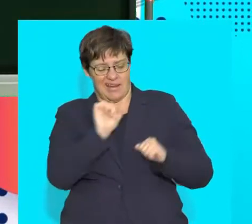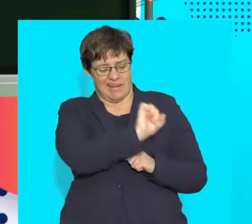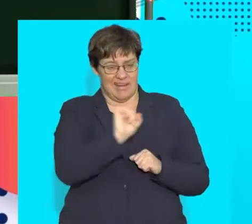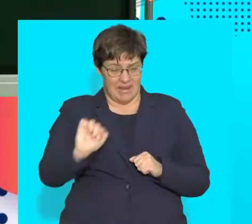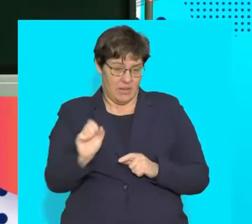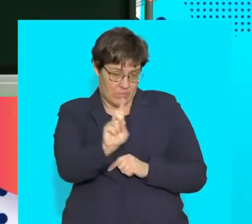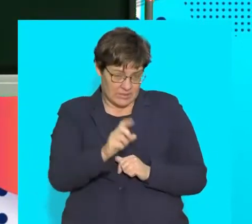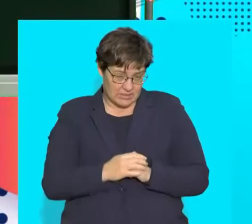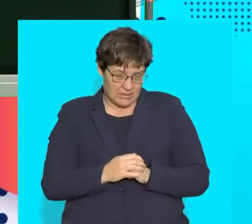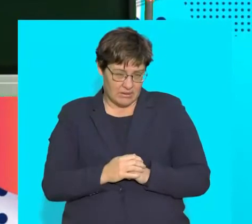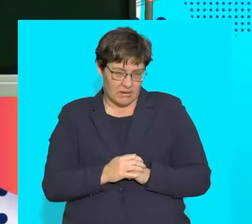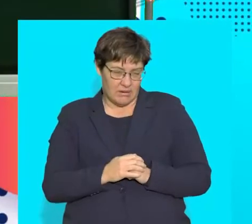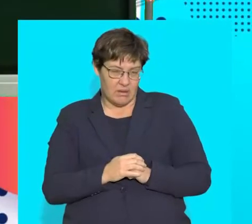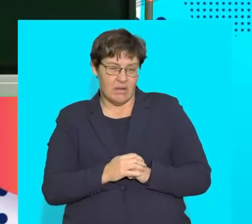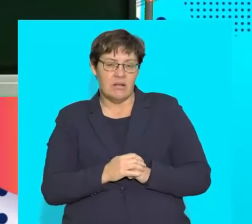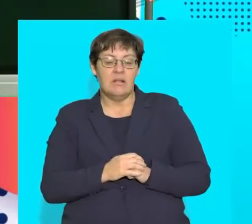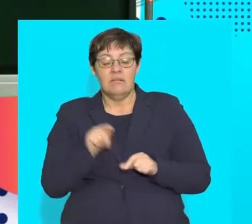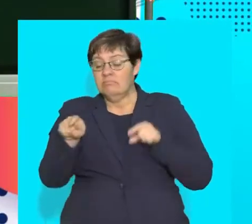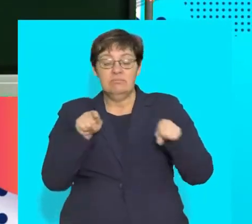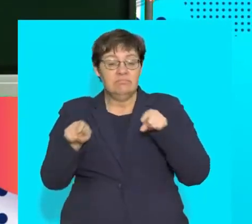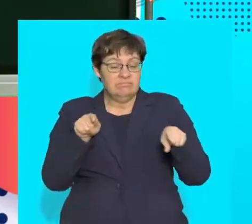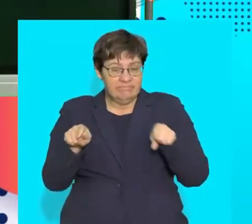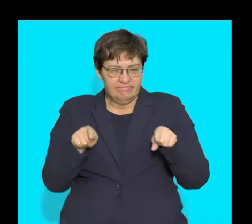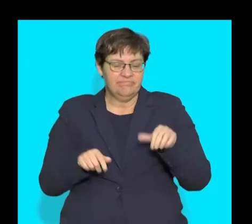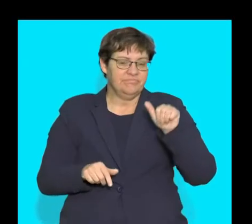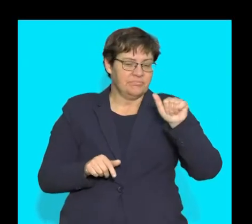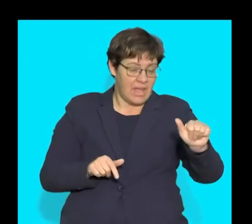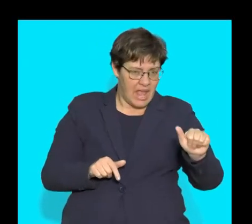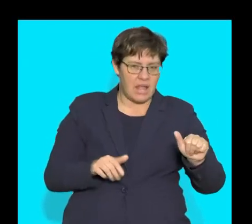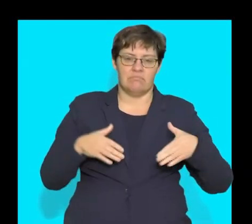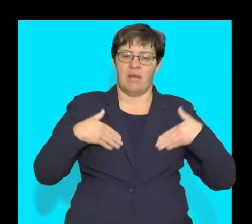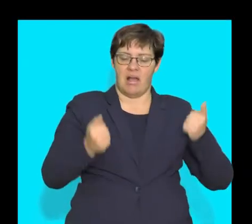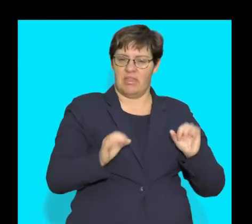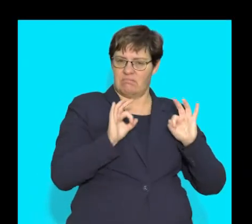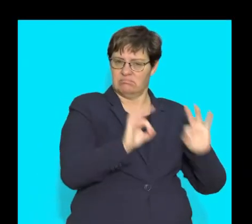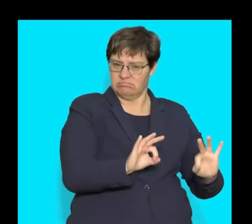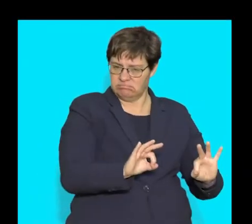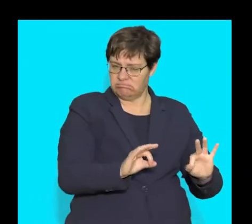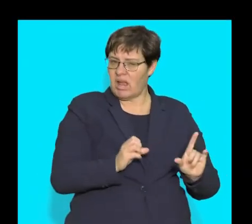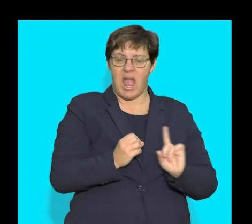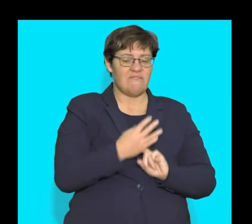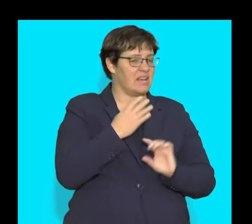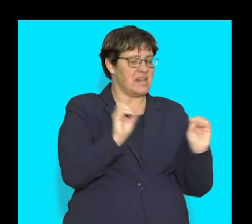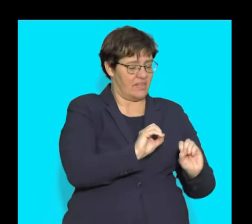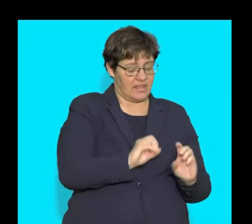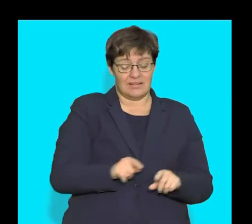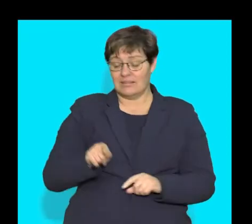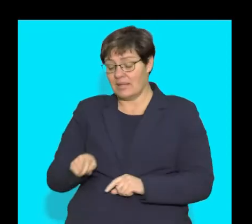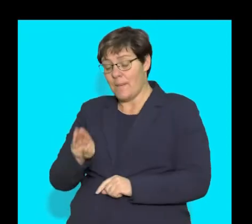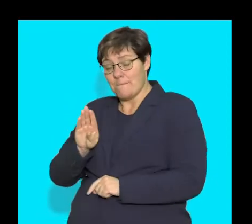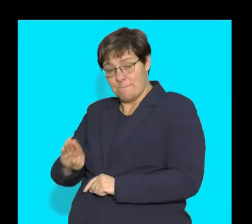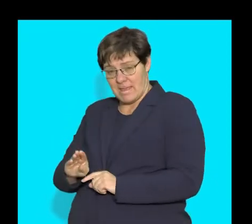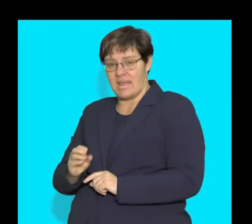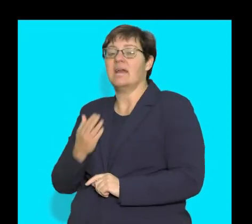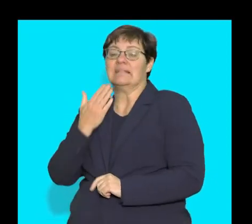is. Notice that these two individuals, person A, being a person that is not affected with diabetes, and